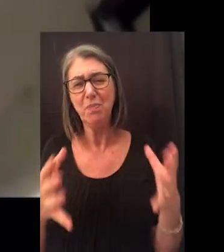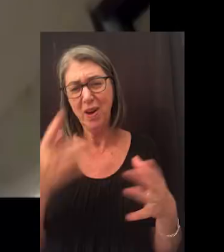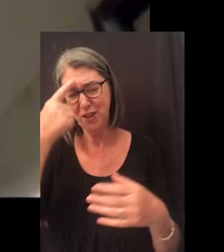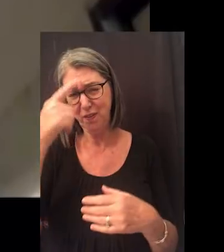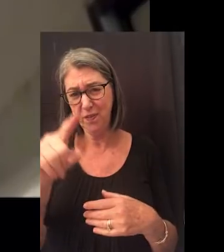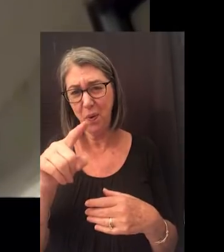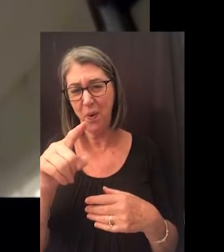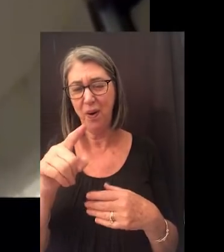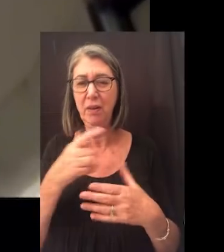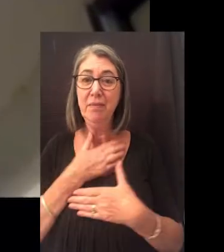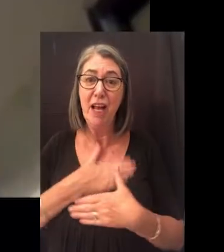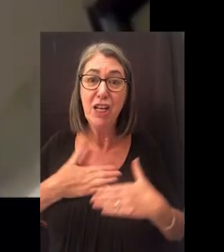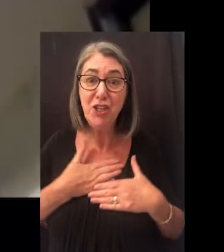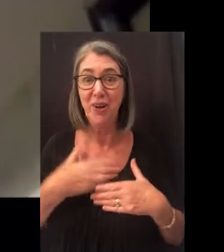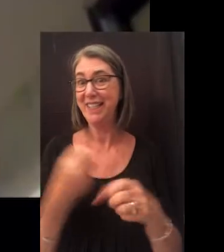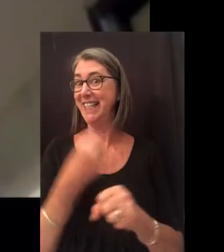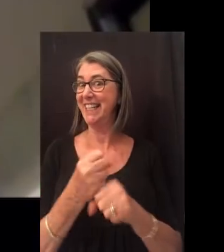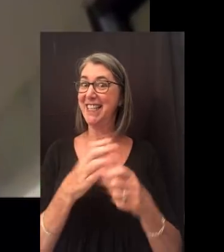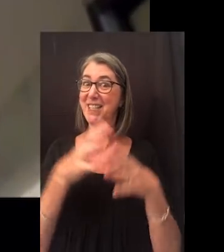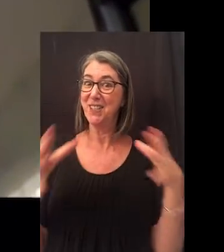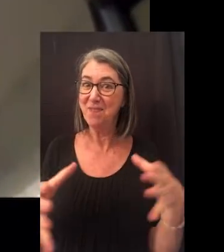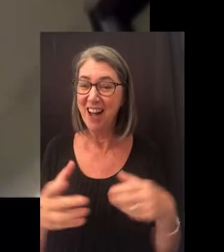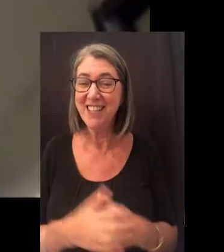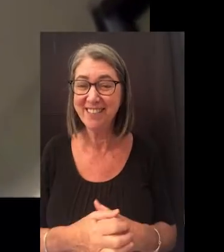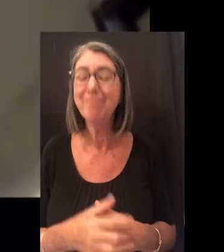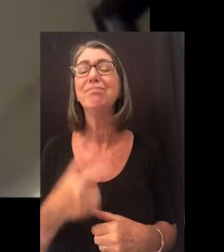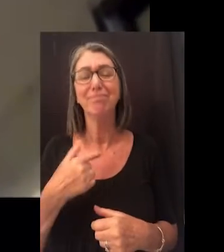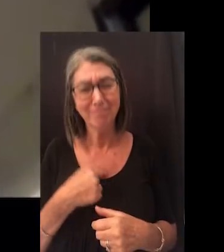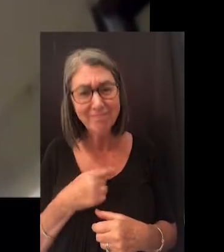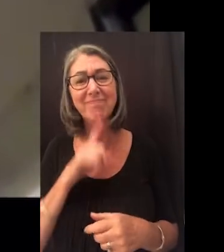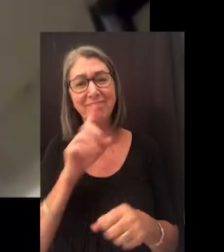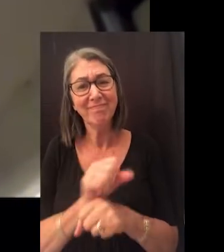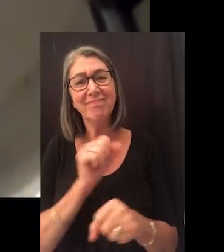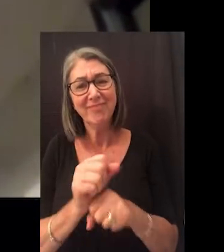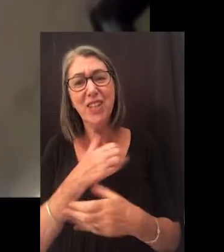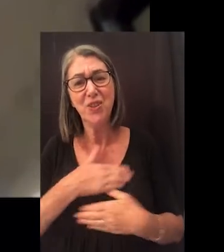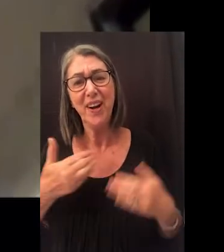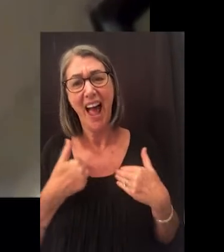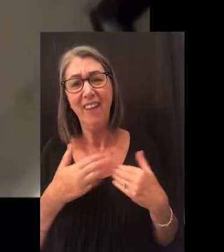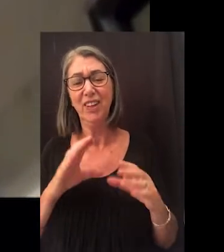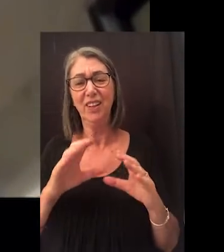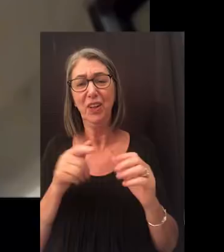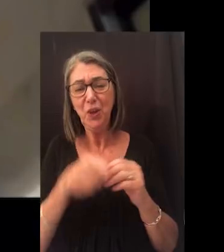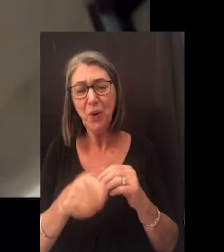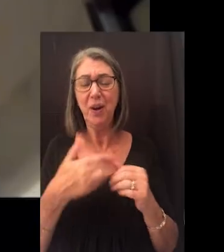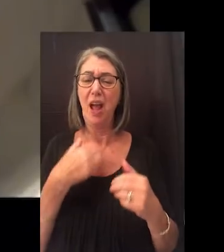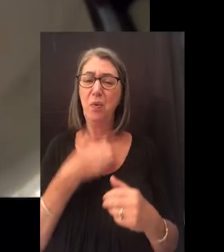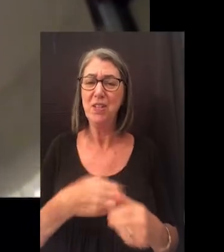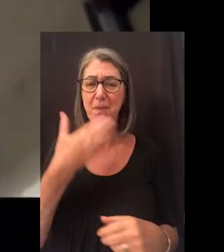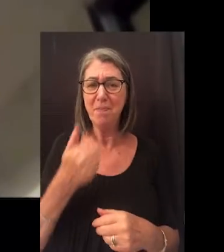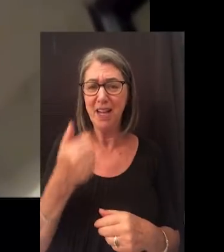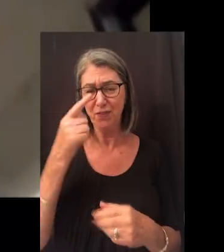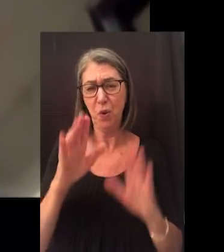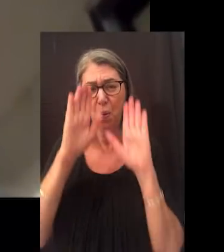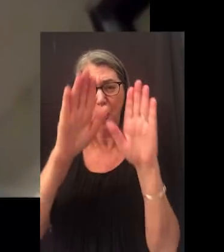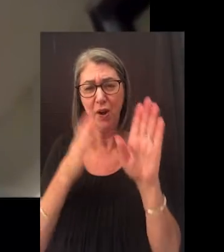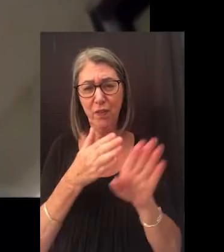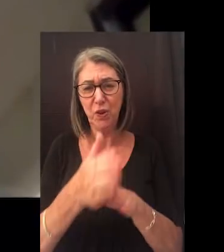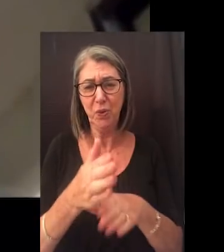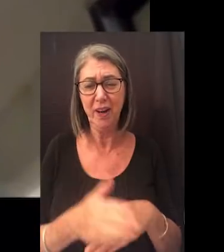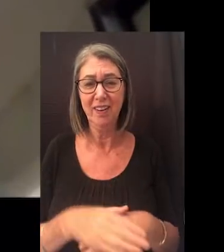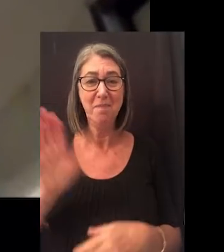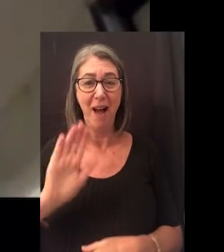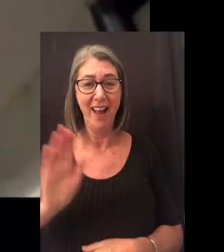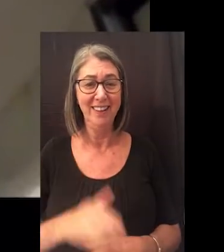proud of you. Thank you so much for enjoying statistics so much. I certainly enjoyed having you, and I wish you the very best